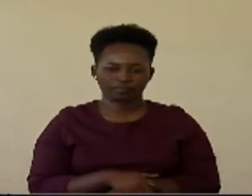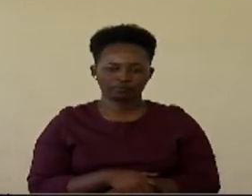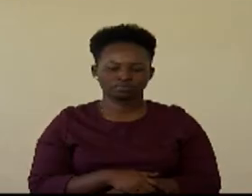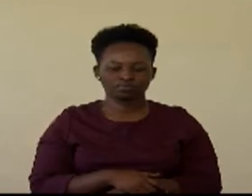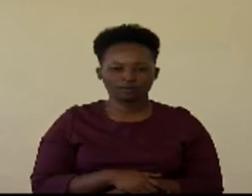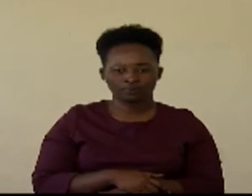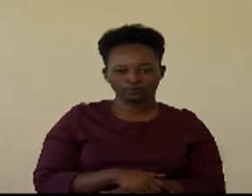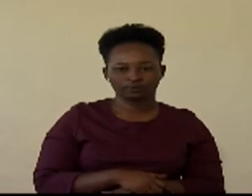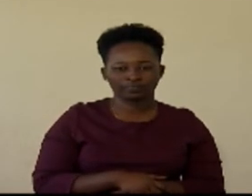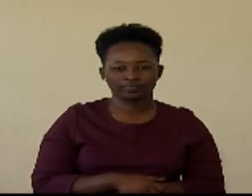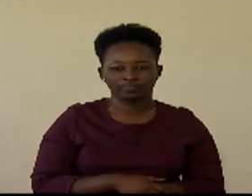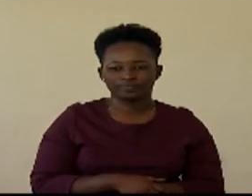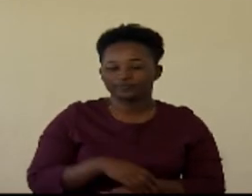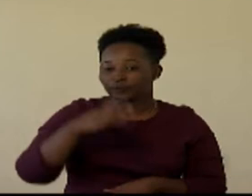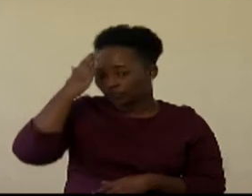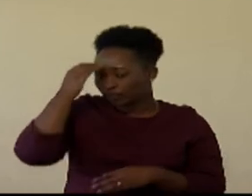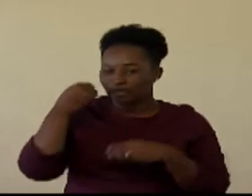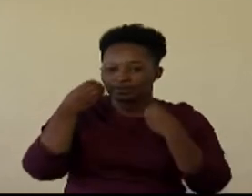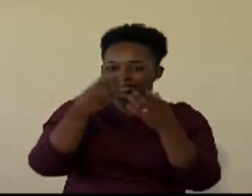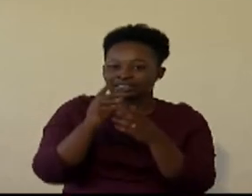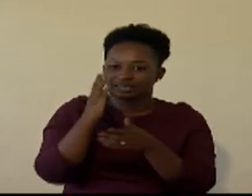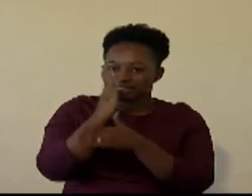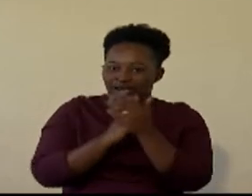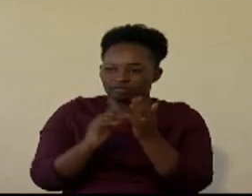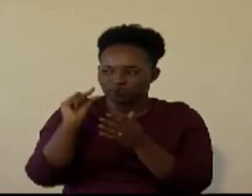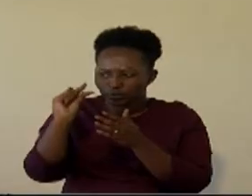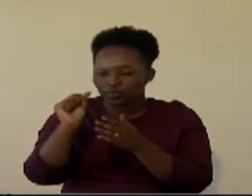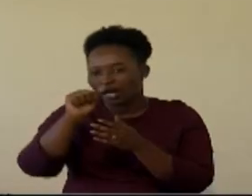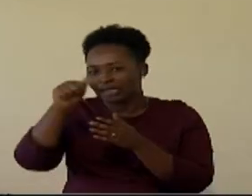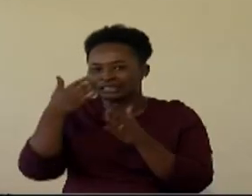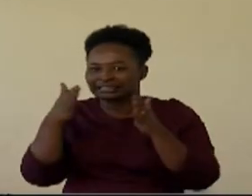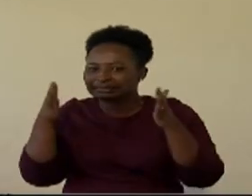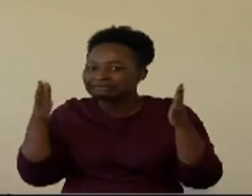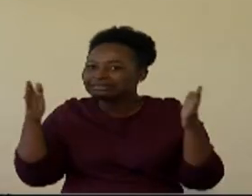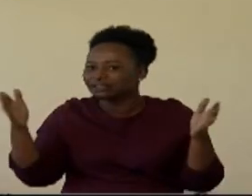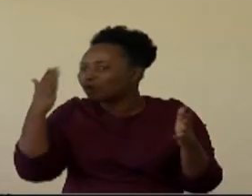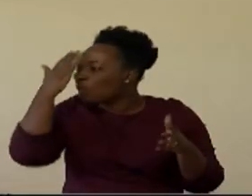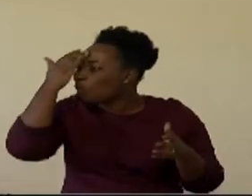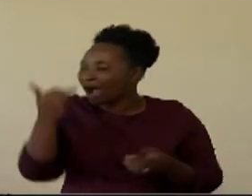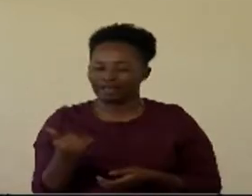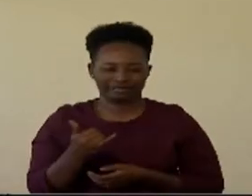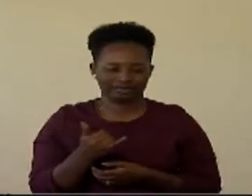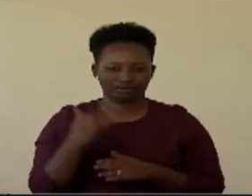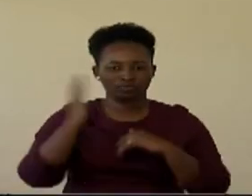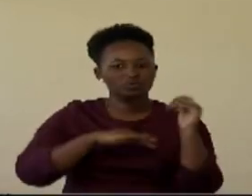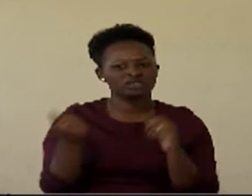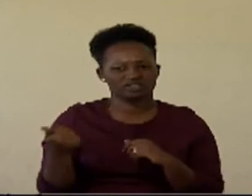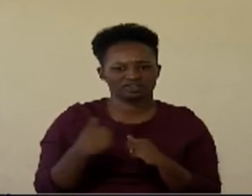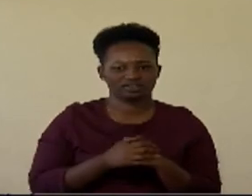Why is it that in a given cell, the nucleus is smaller, and in other cells, the nucleus looks way bigger than the others?